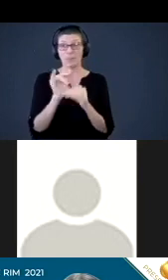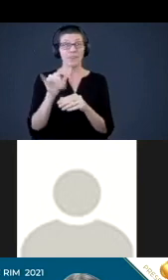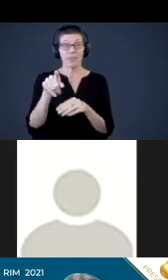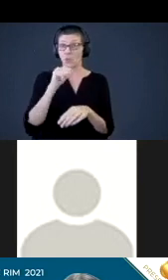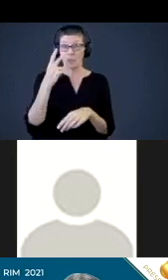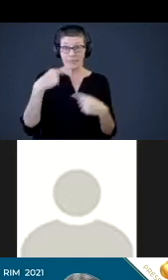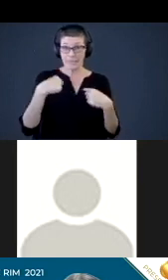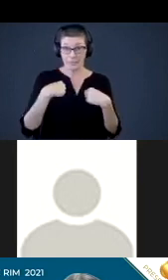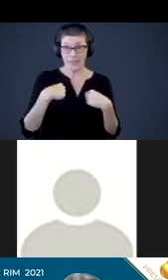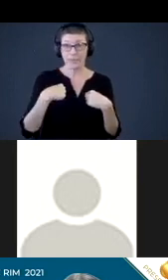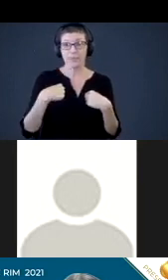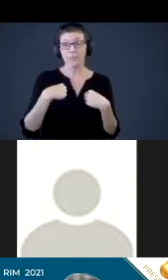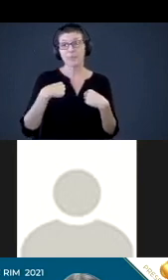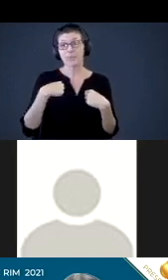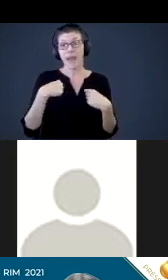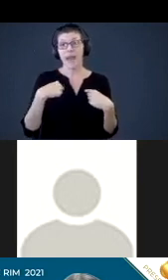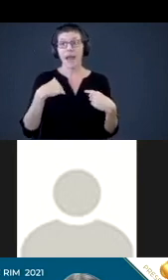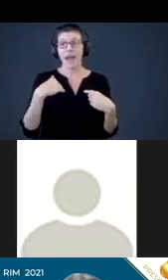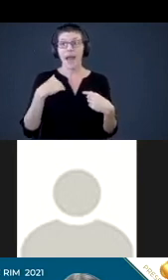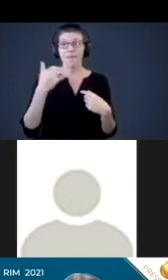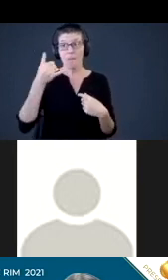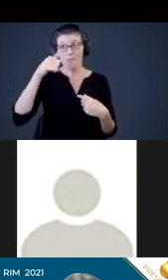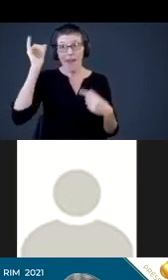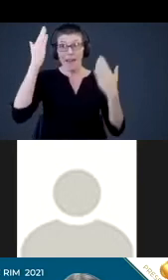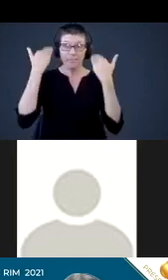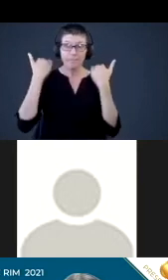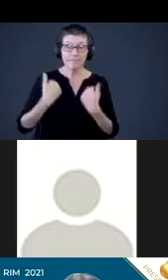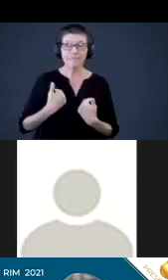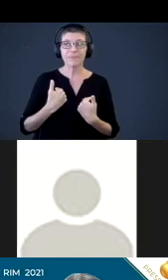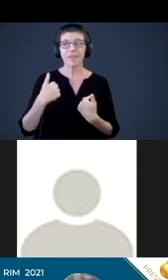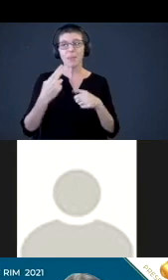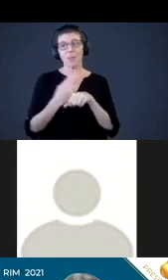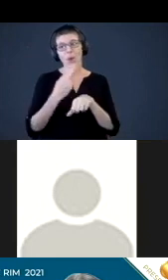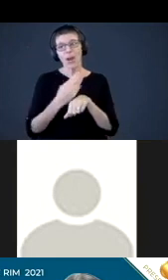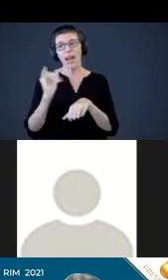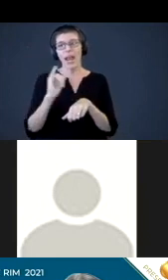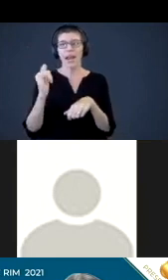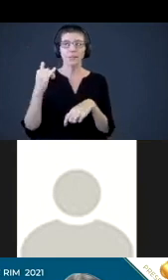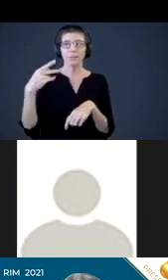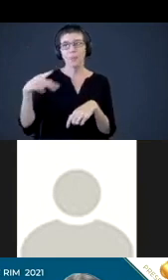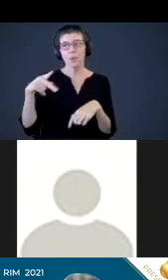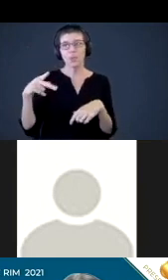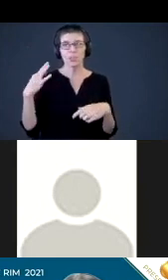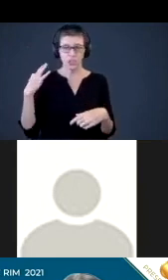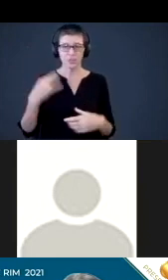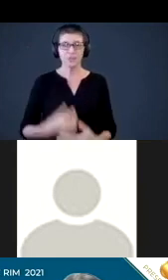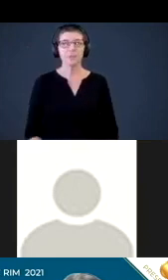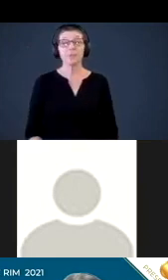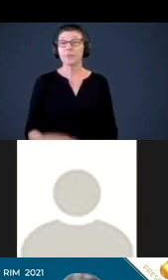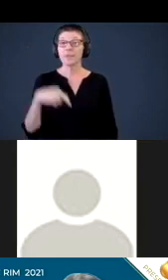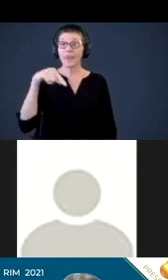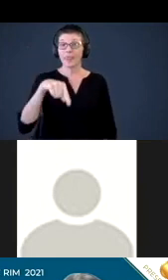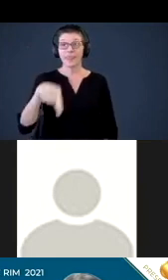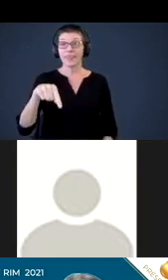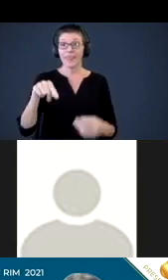I have blonde long hair and I'm wearing like a purple shirt. This session is titled